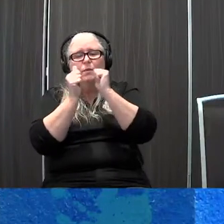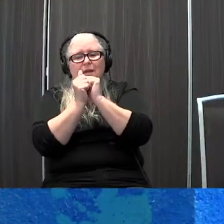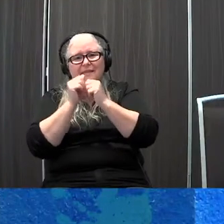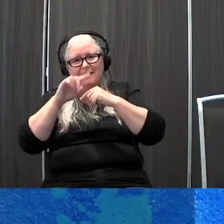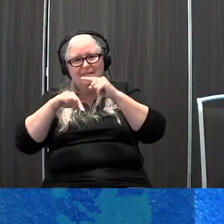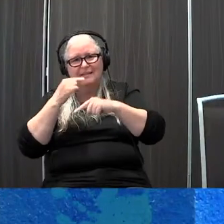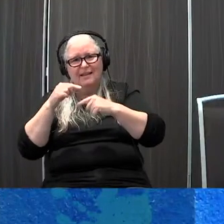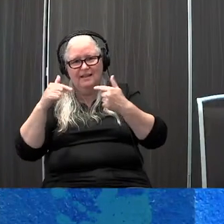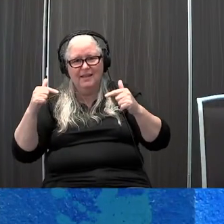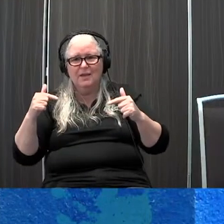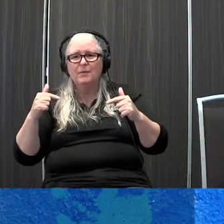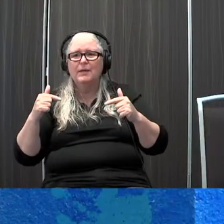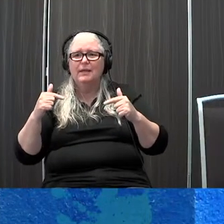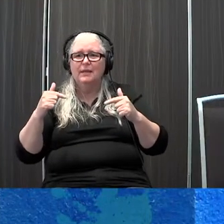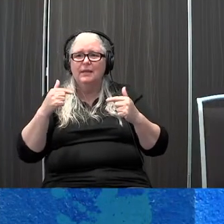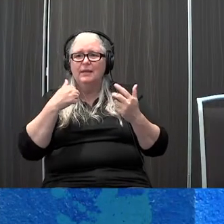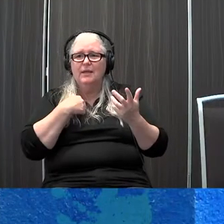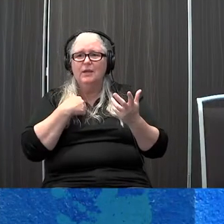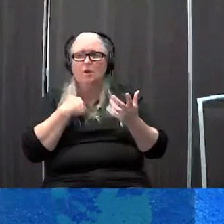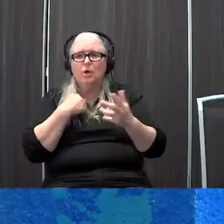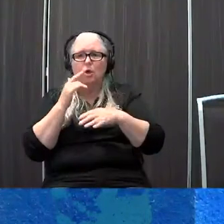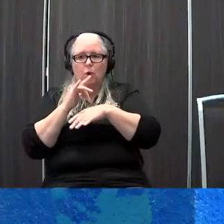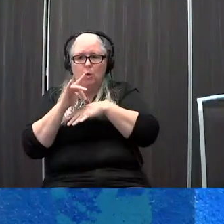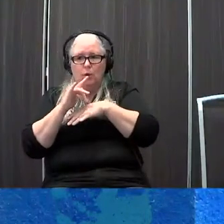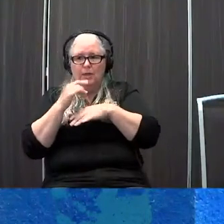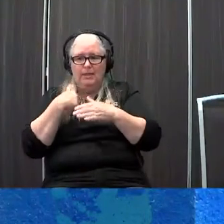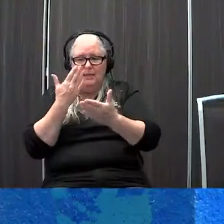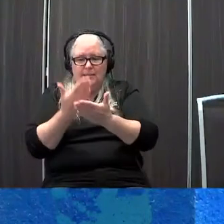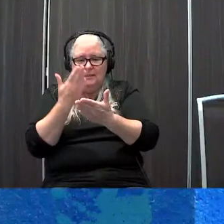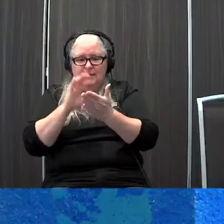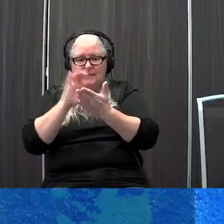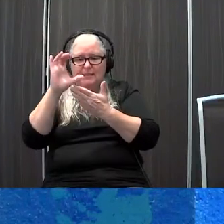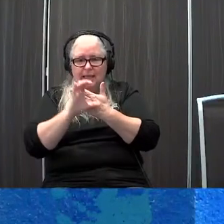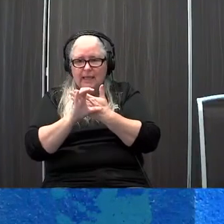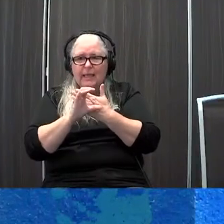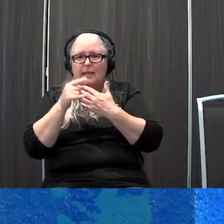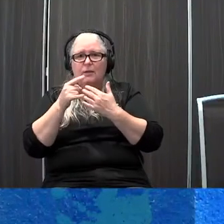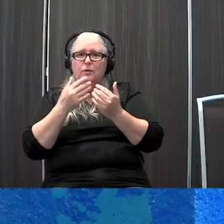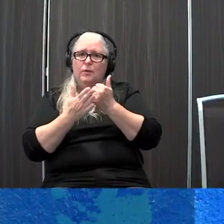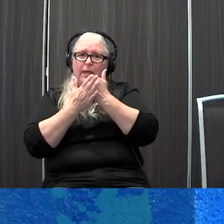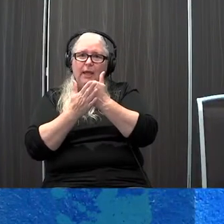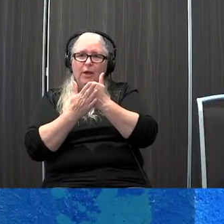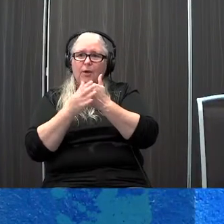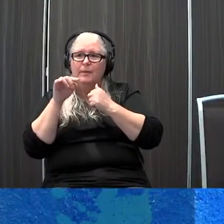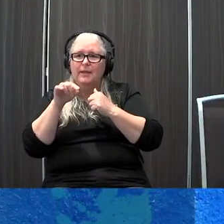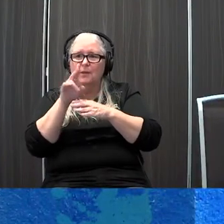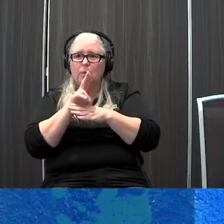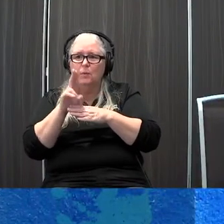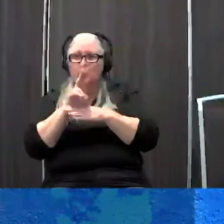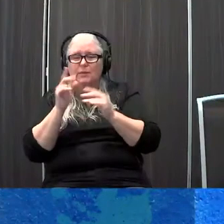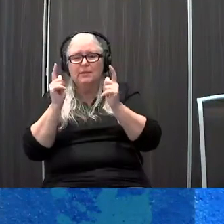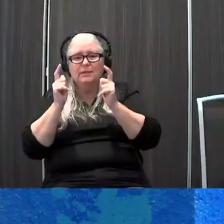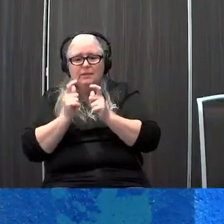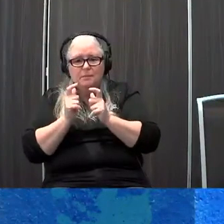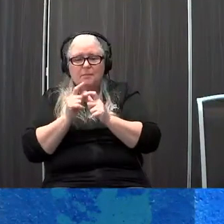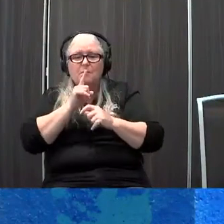early on a concrete schedule or calendar was phenomenally helpful and this method uses small replicas of real objects